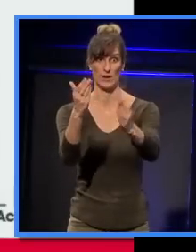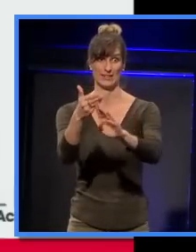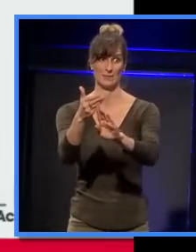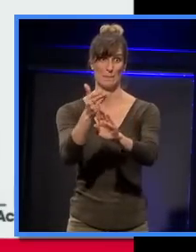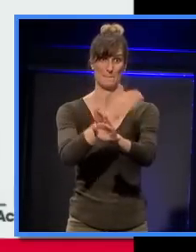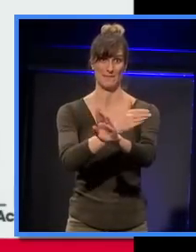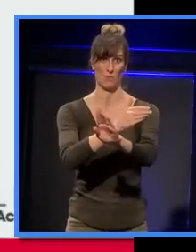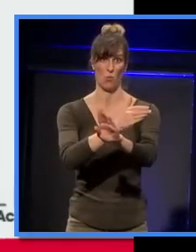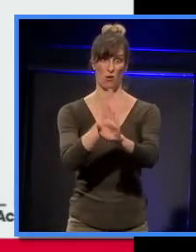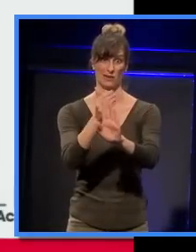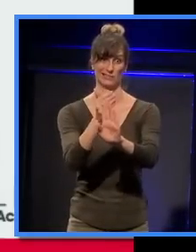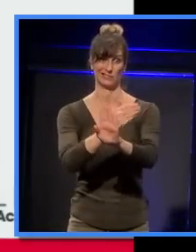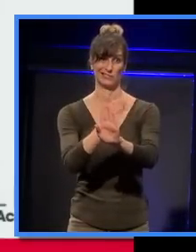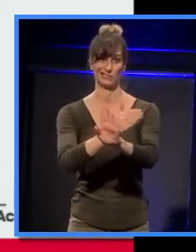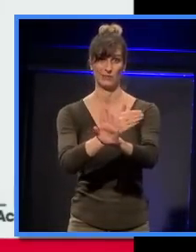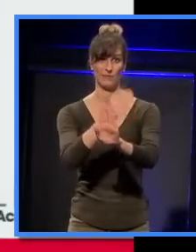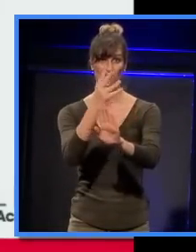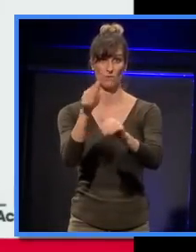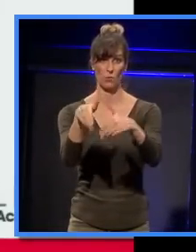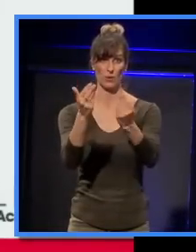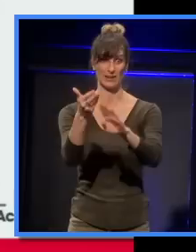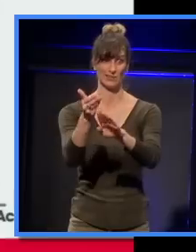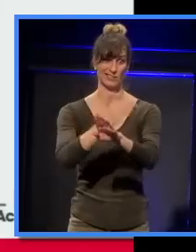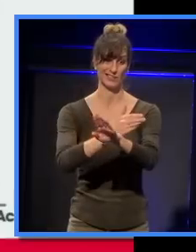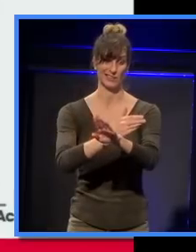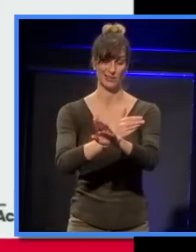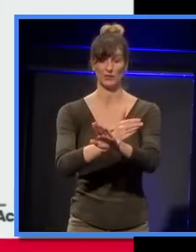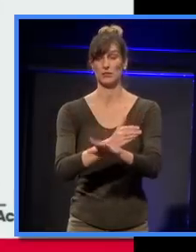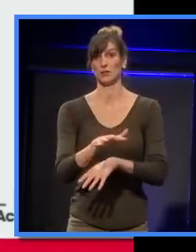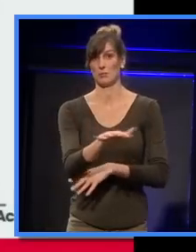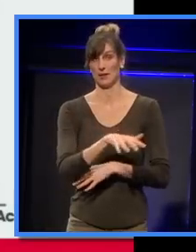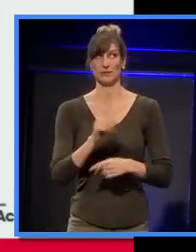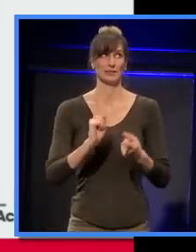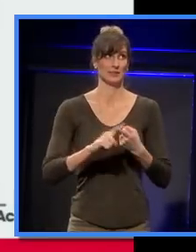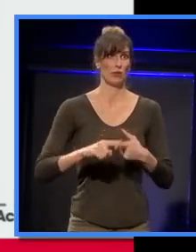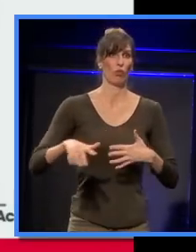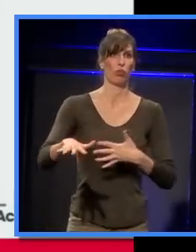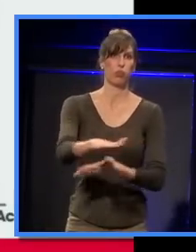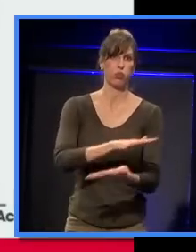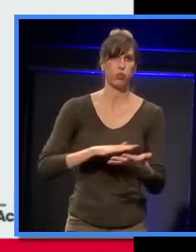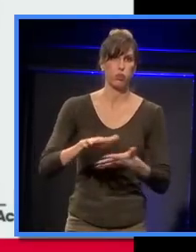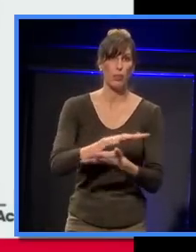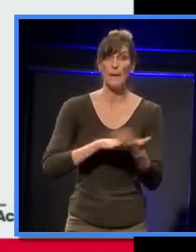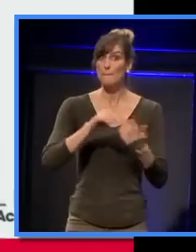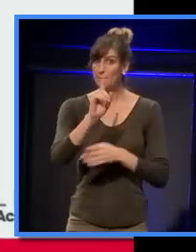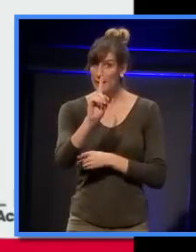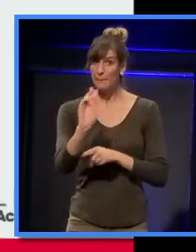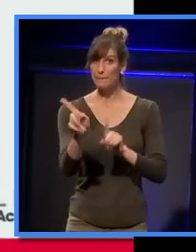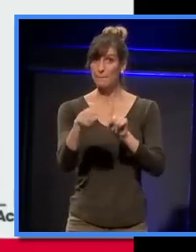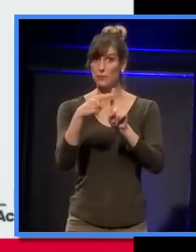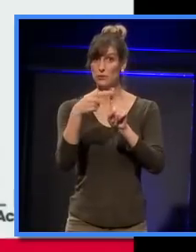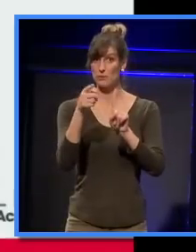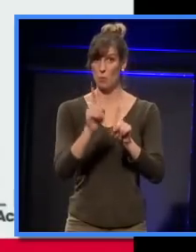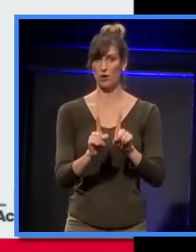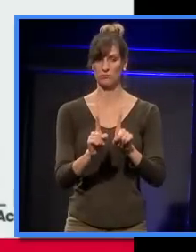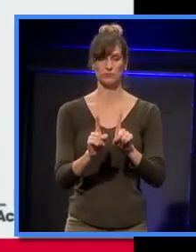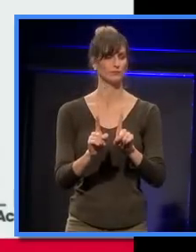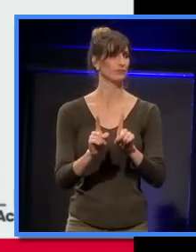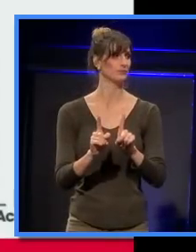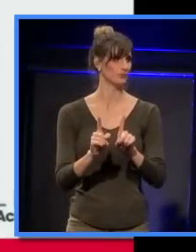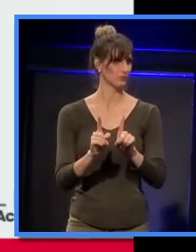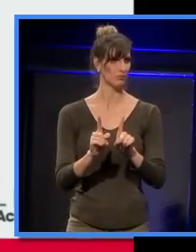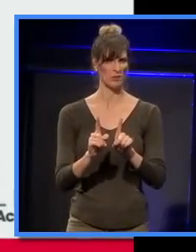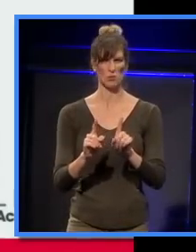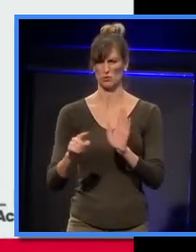The place is still a mess. However, there was one shining light in amongst this chaos.